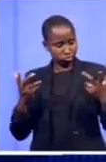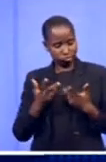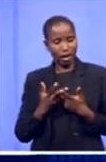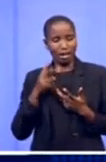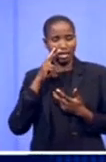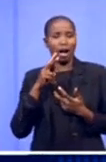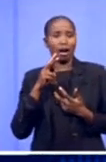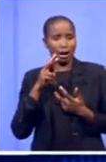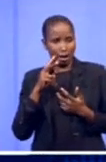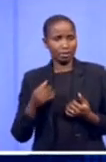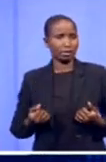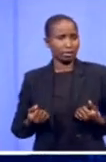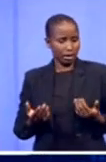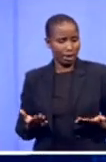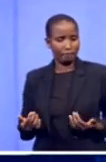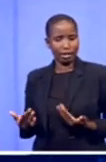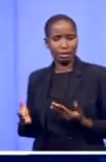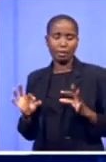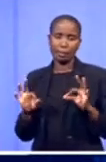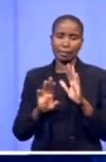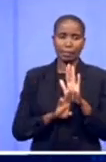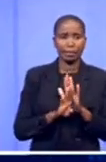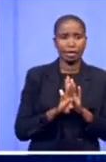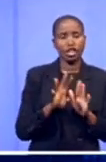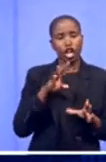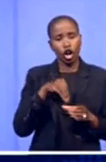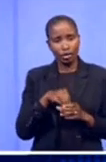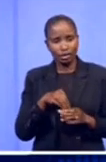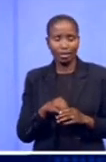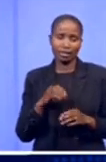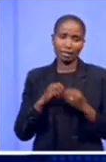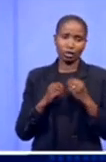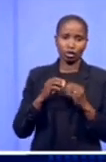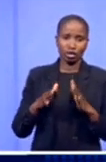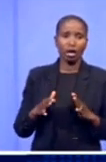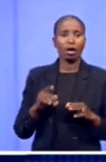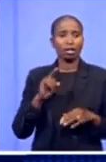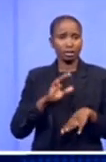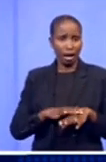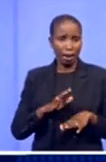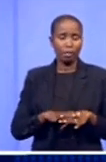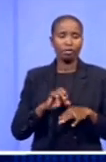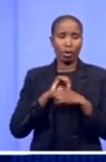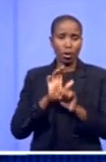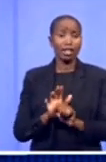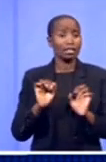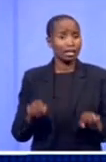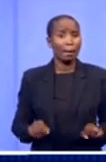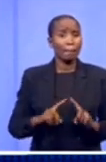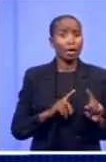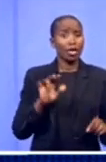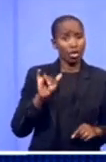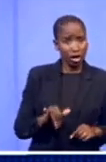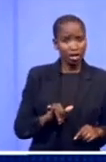digital content creators, particularly through the pandemic. And so that, too, is coming across as an important new area